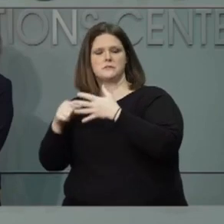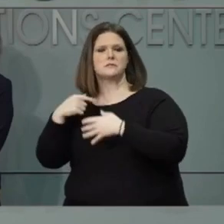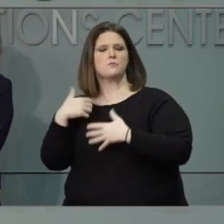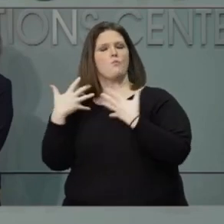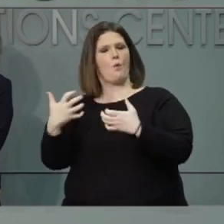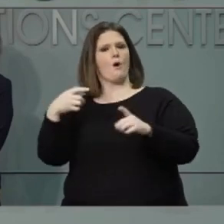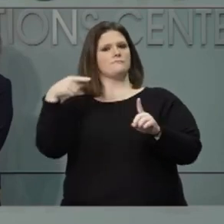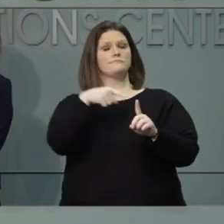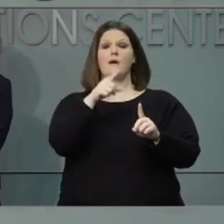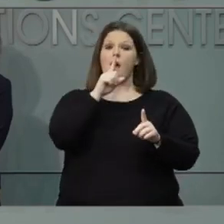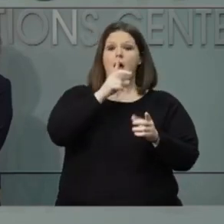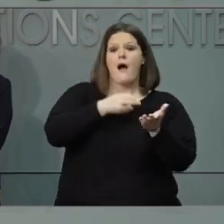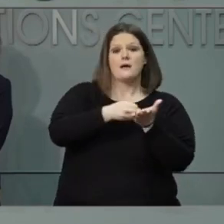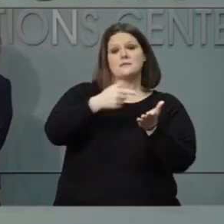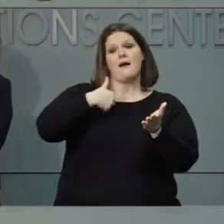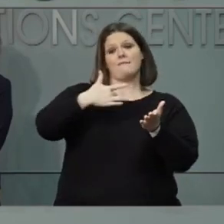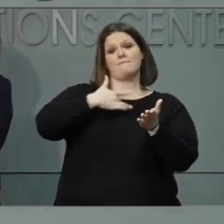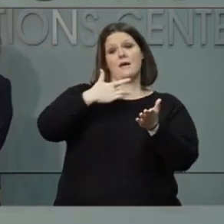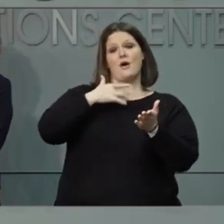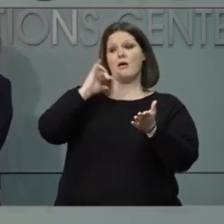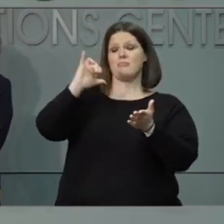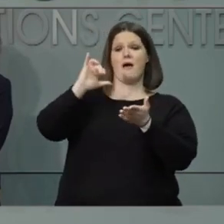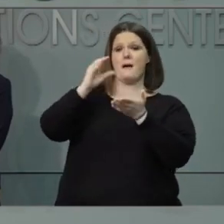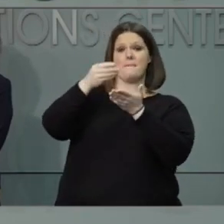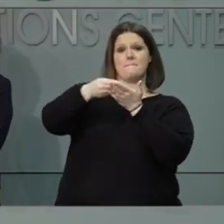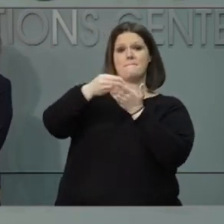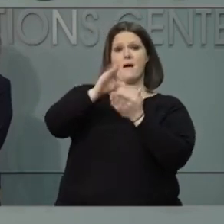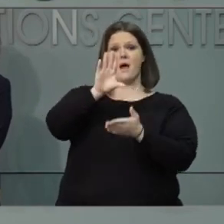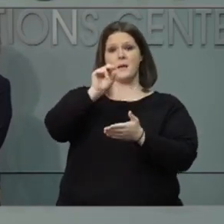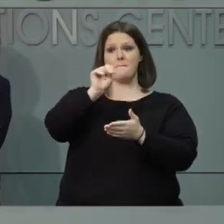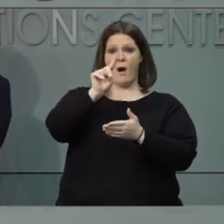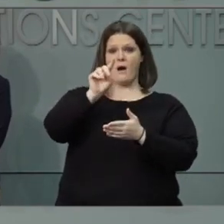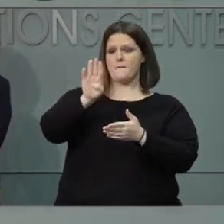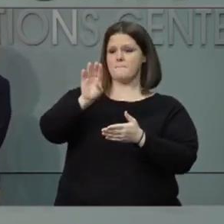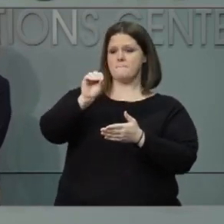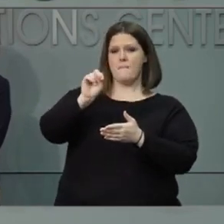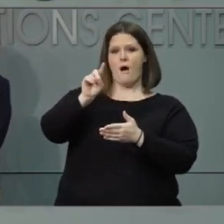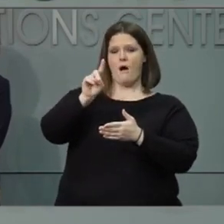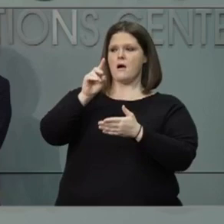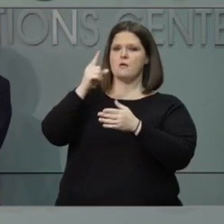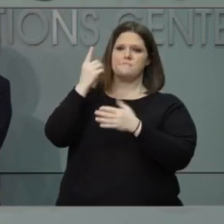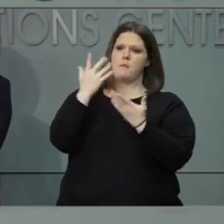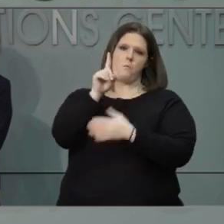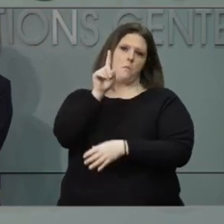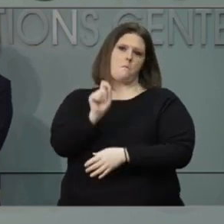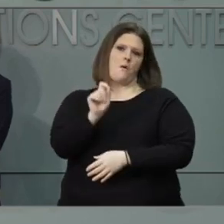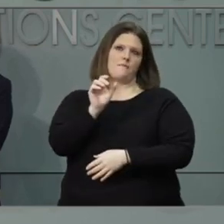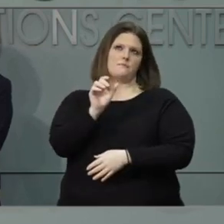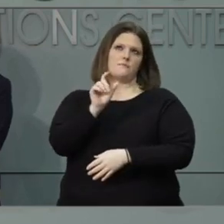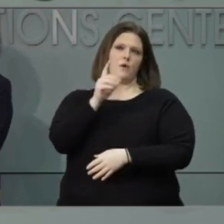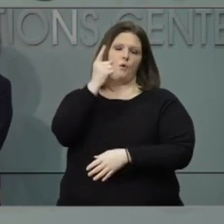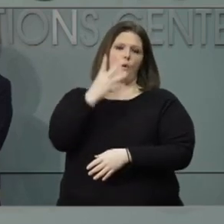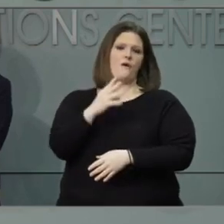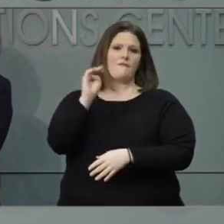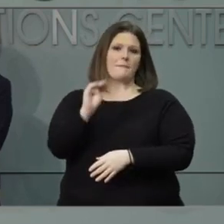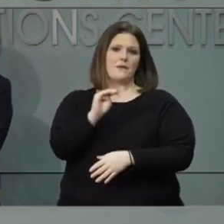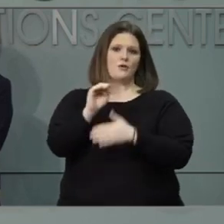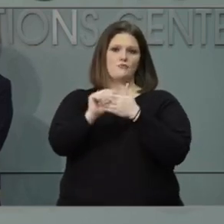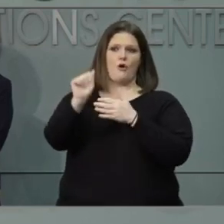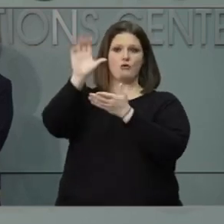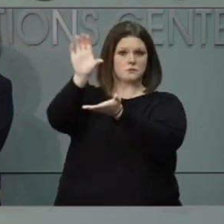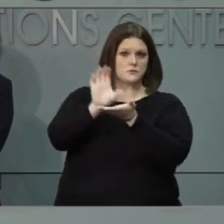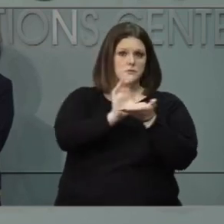I think we should have a bond that would put a quarter of a billion dollars into this effort. The issue you're talking about is great